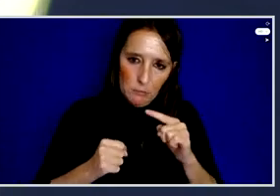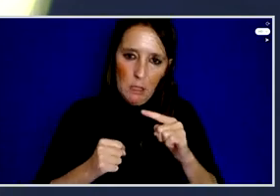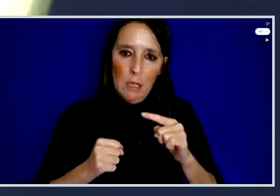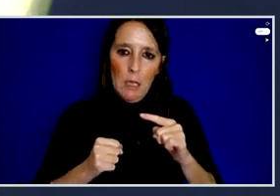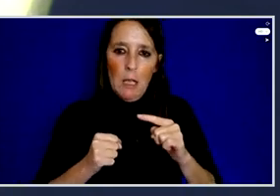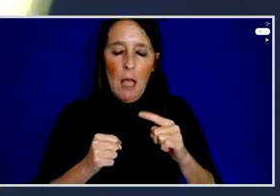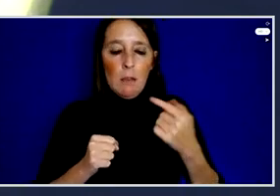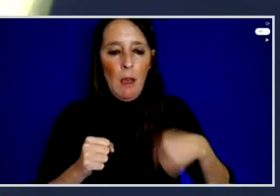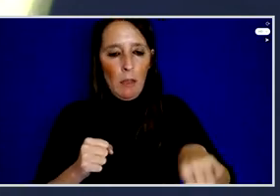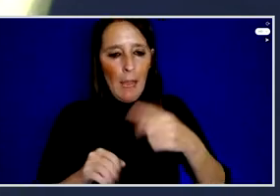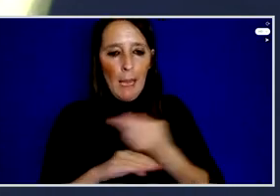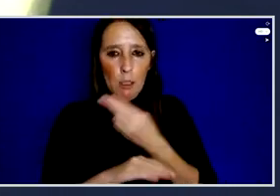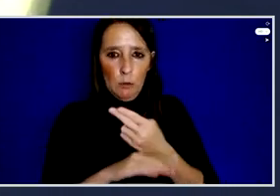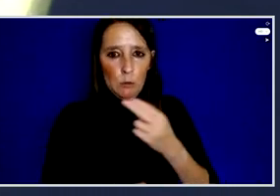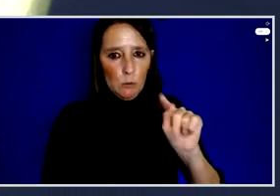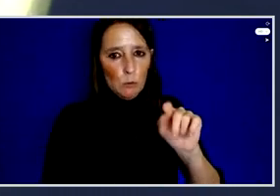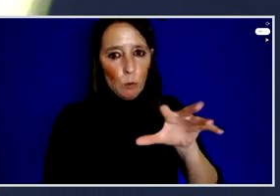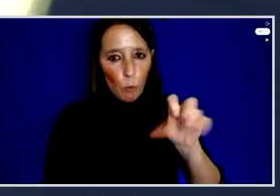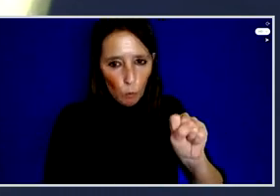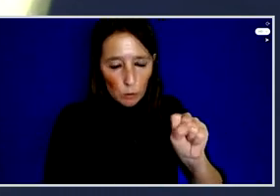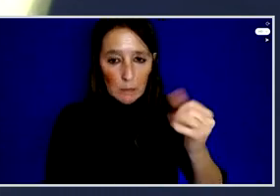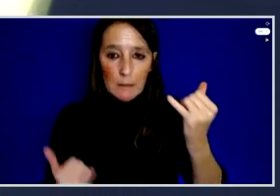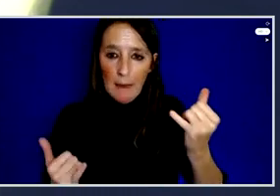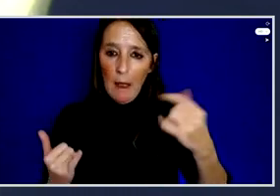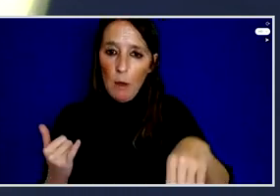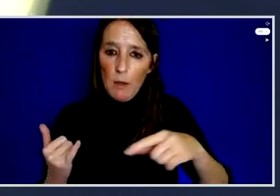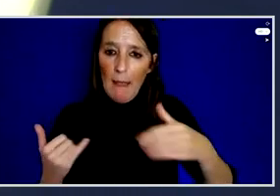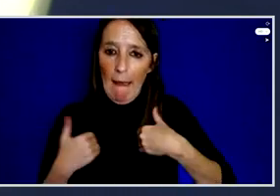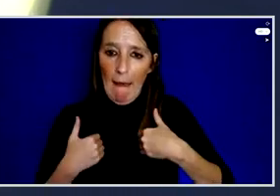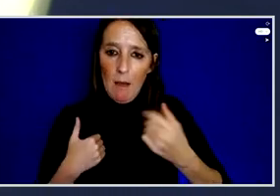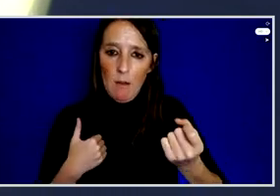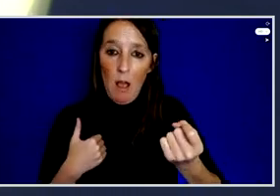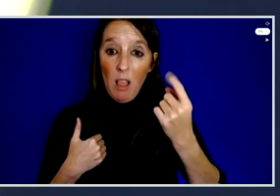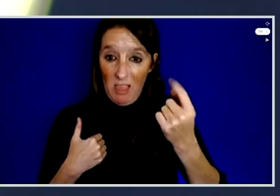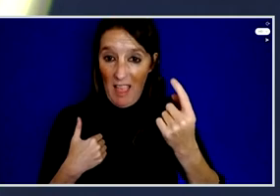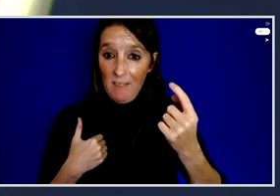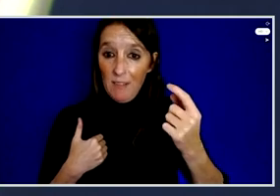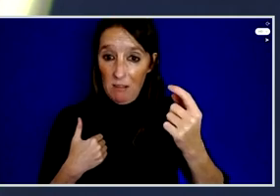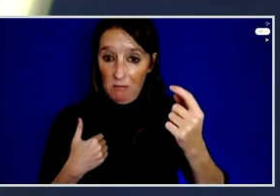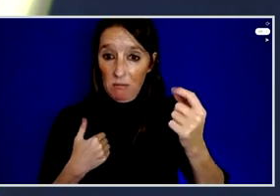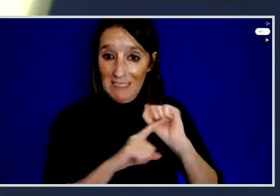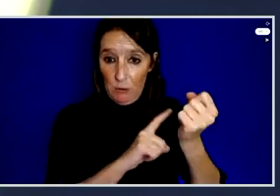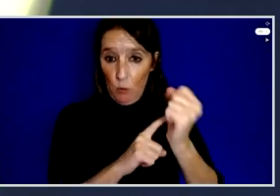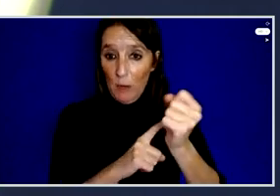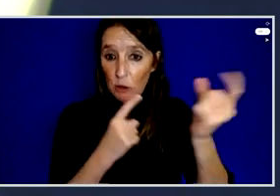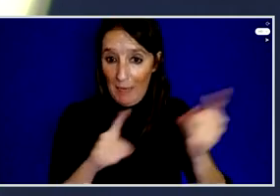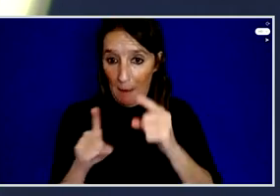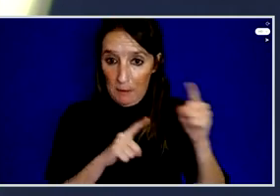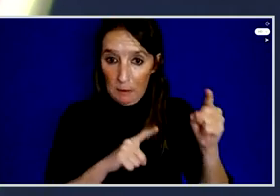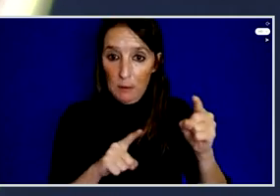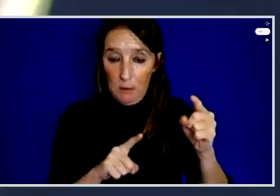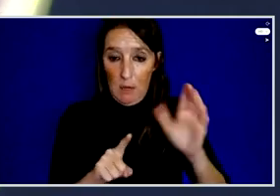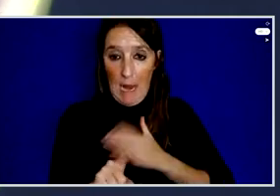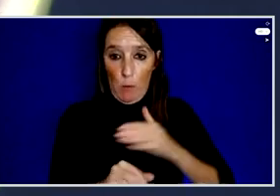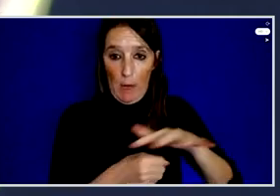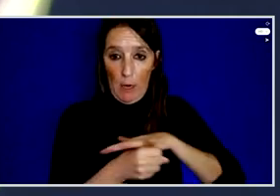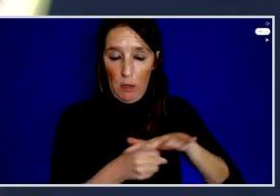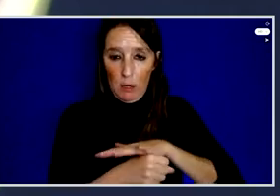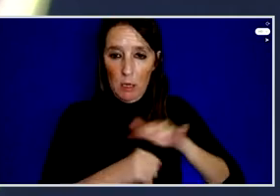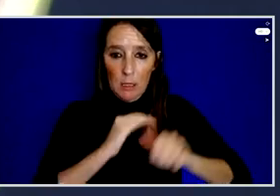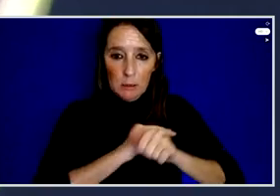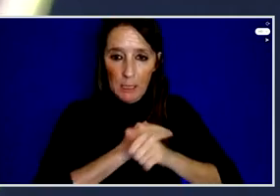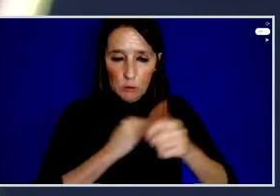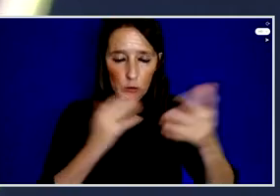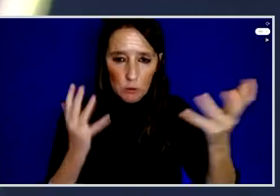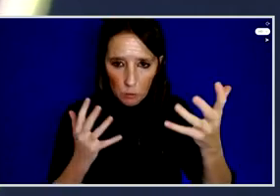used we have now 11 cases ongoing and especially dangerous it's a mixture of